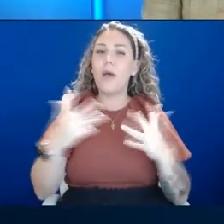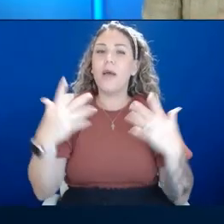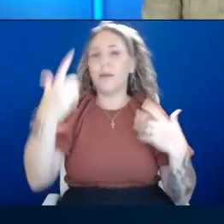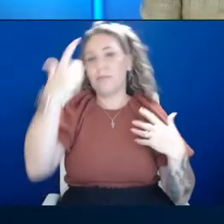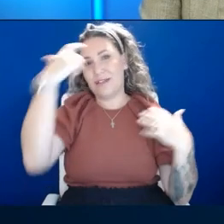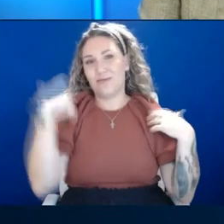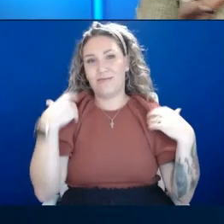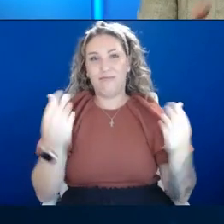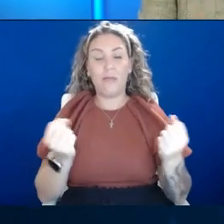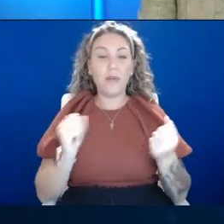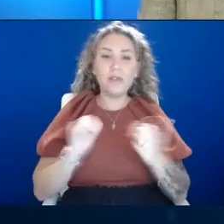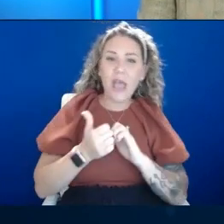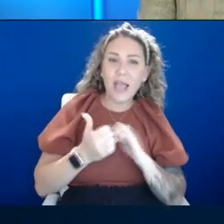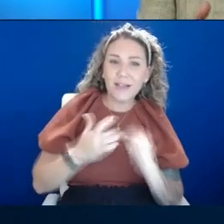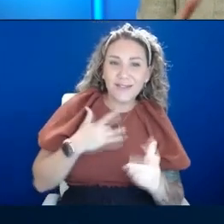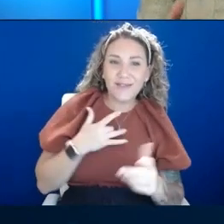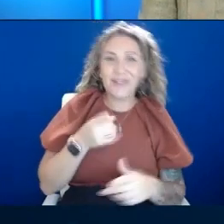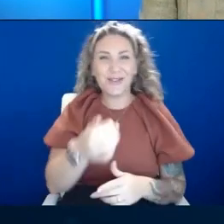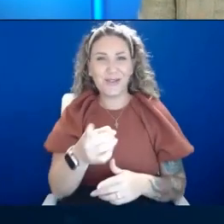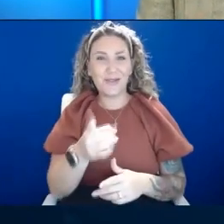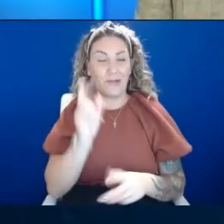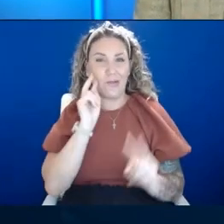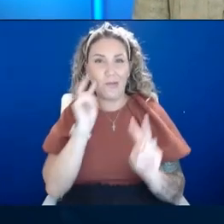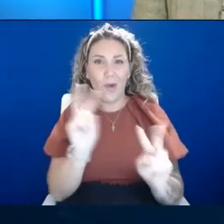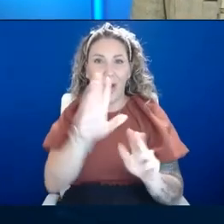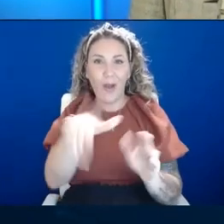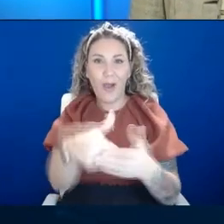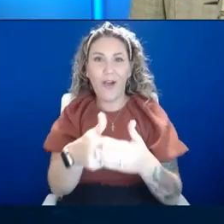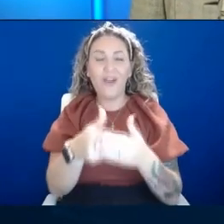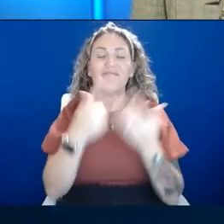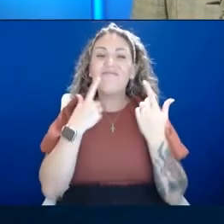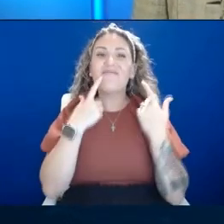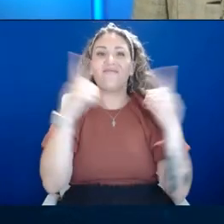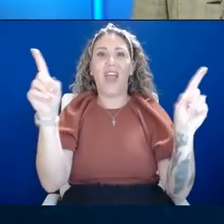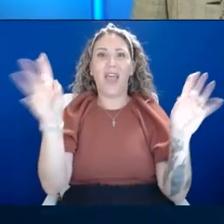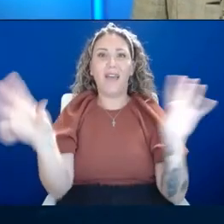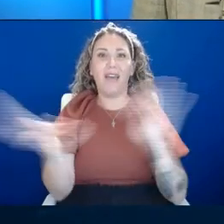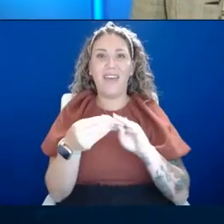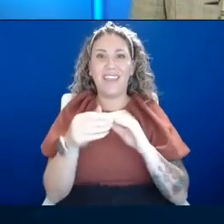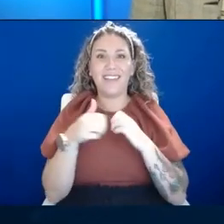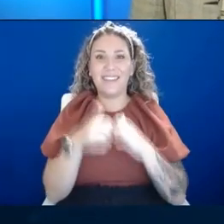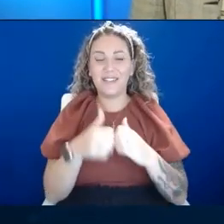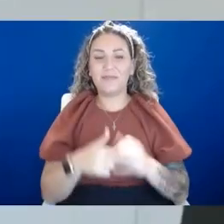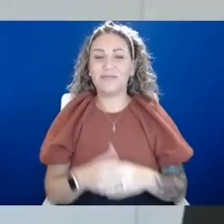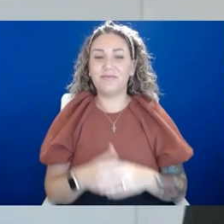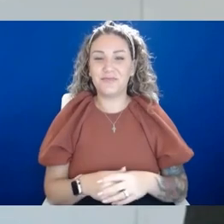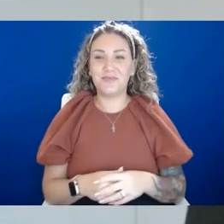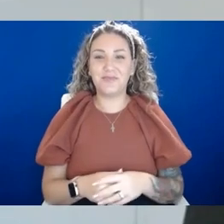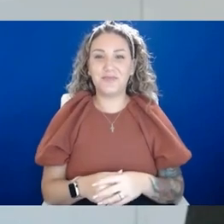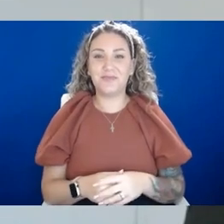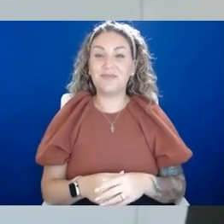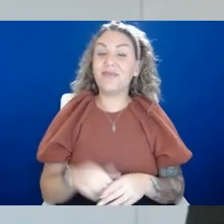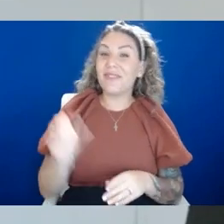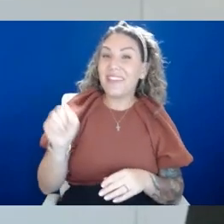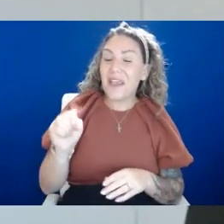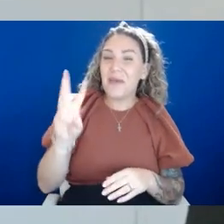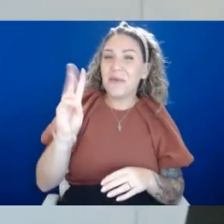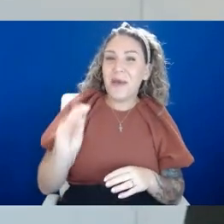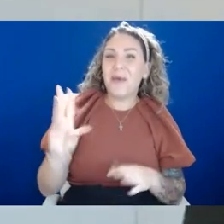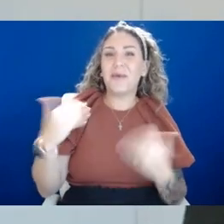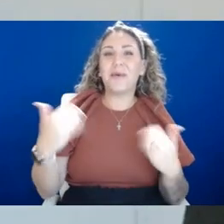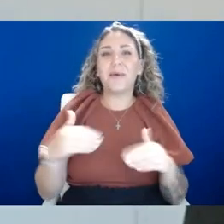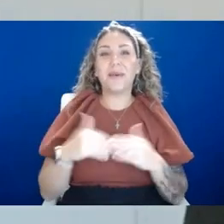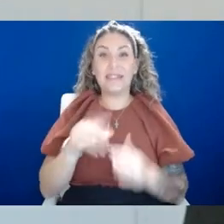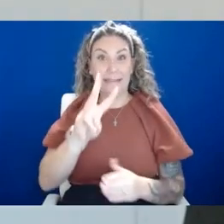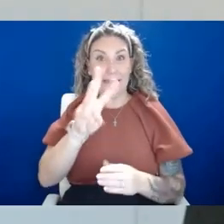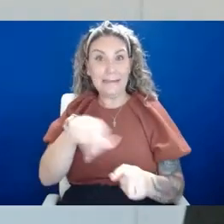feel for you to watch this all finally come together? Wow. Yeah, it's been six